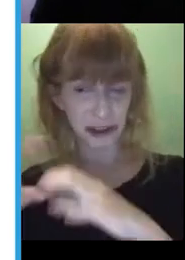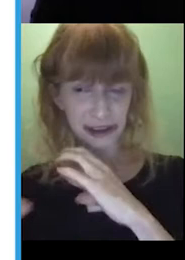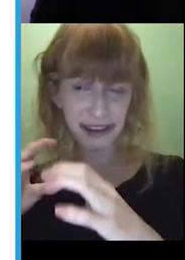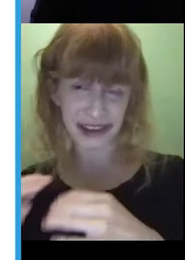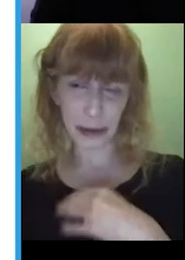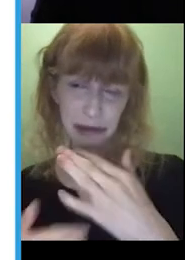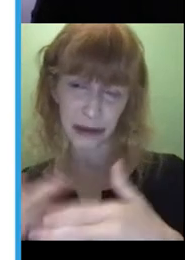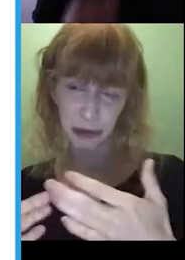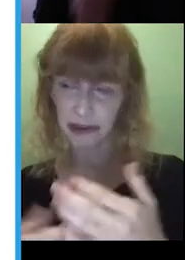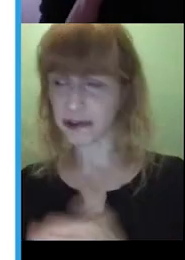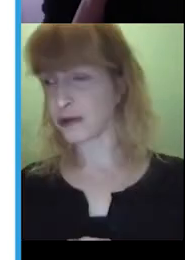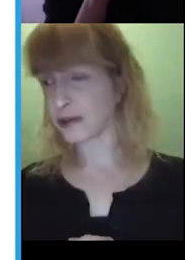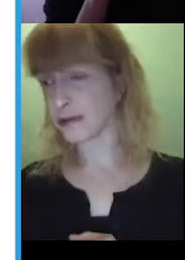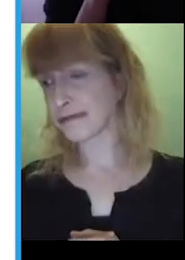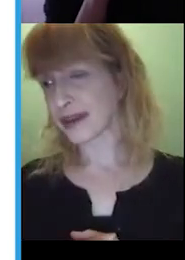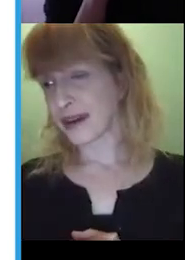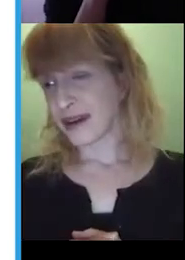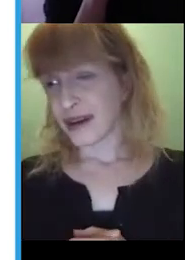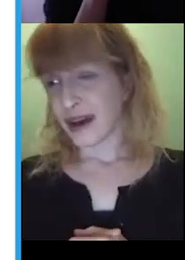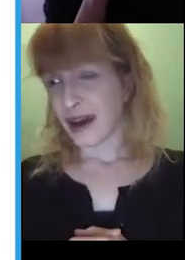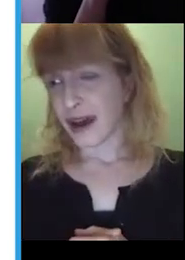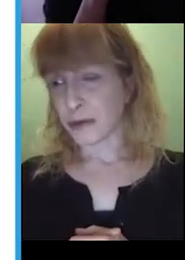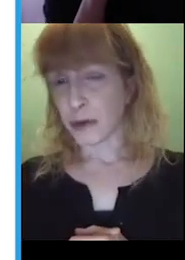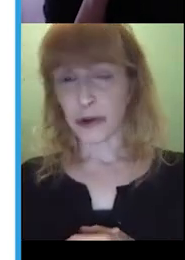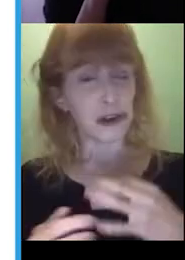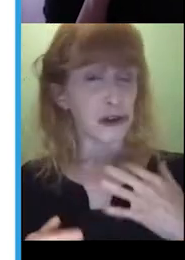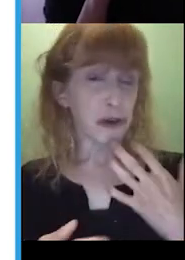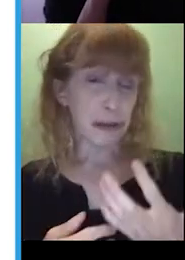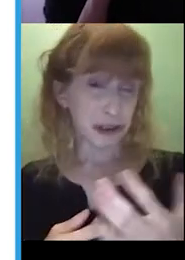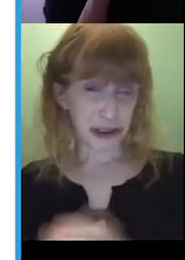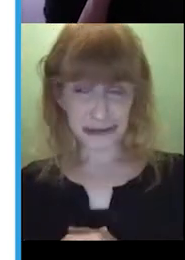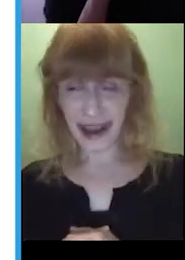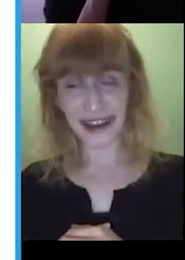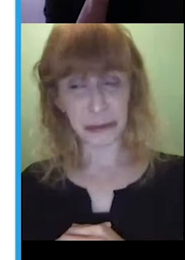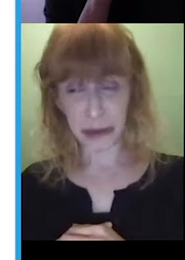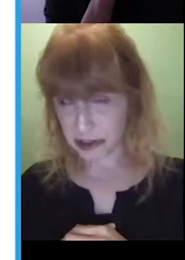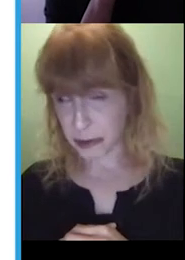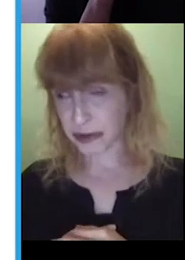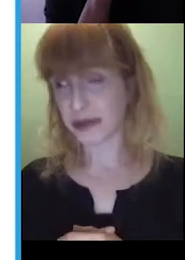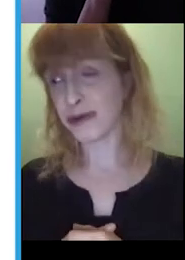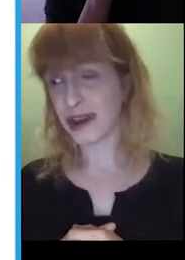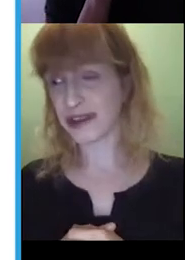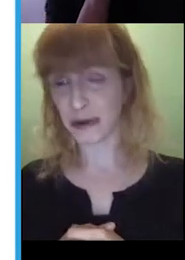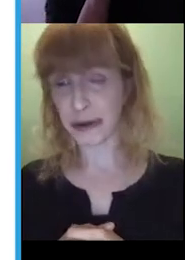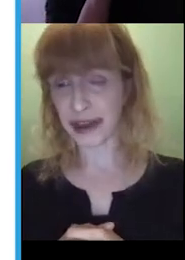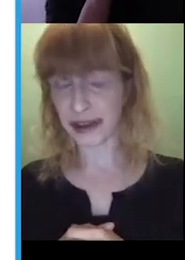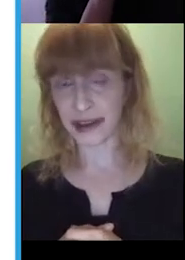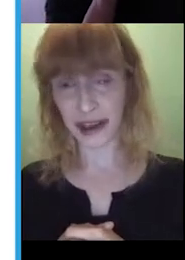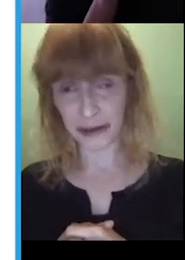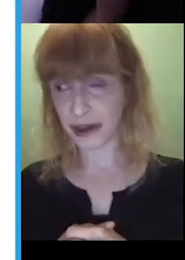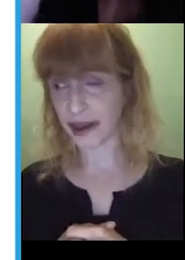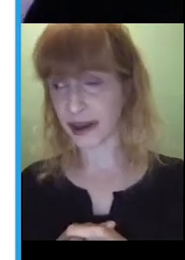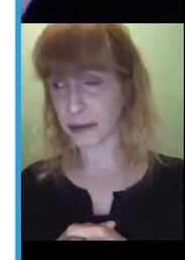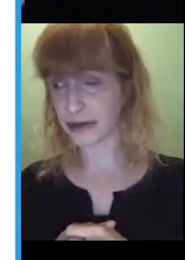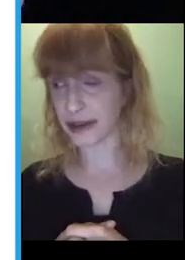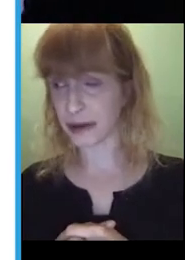communication that's happening between the two of you. We want to use repetition as much as possible. So, repeating